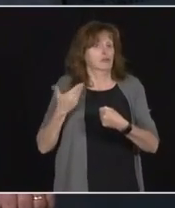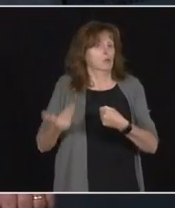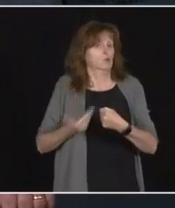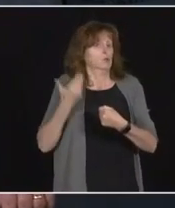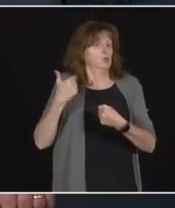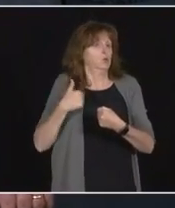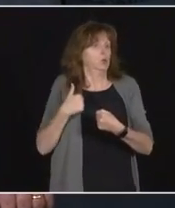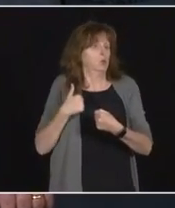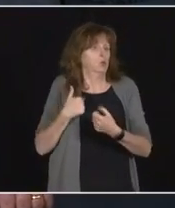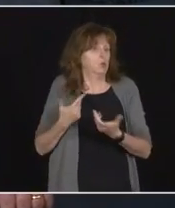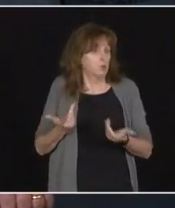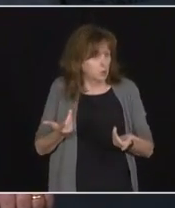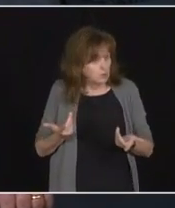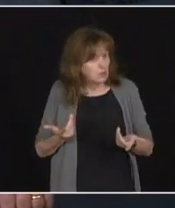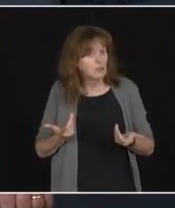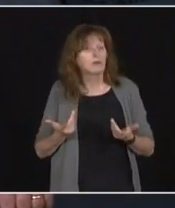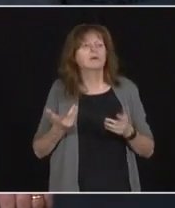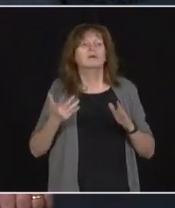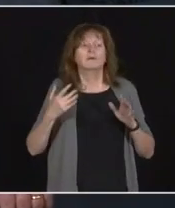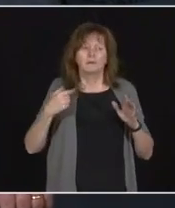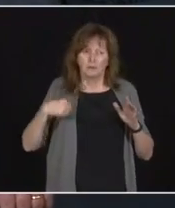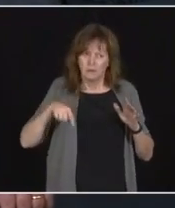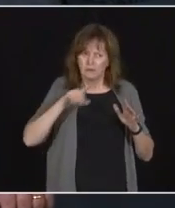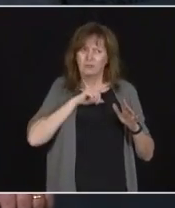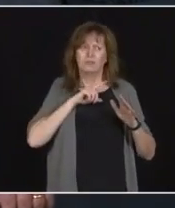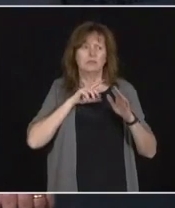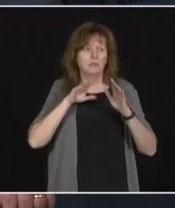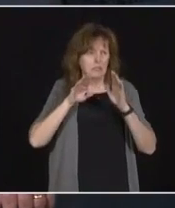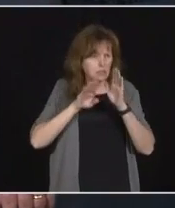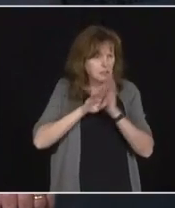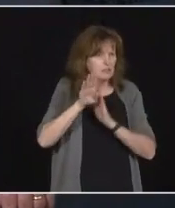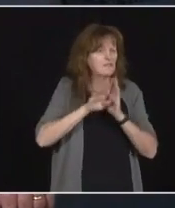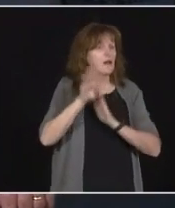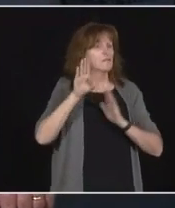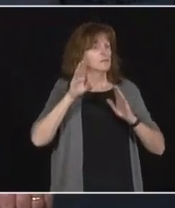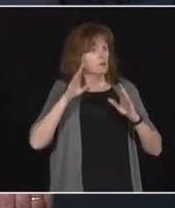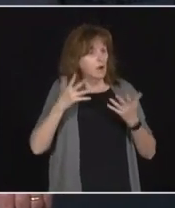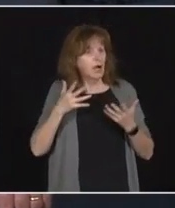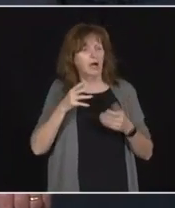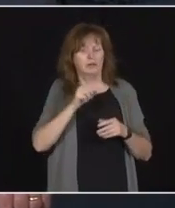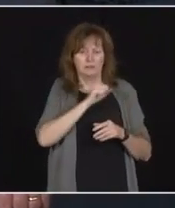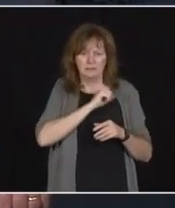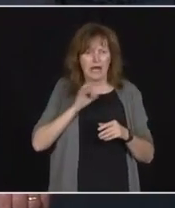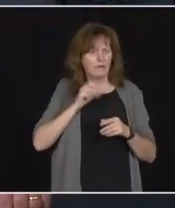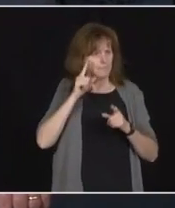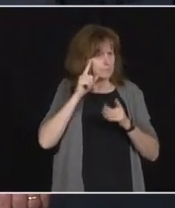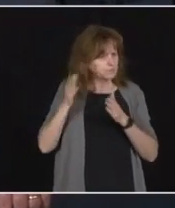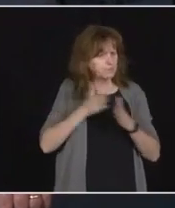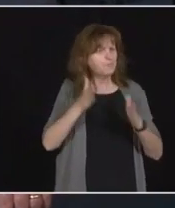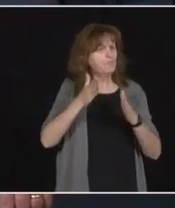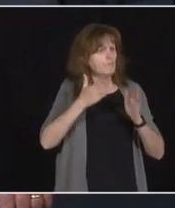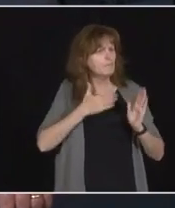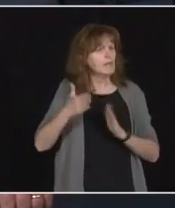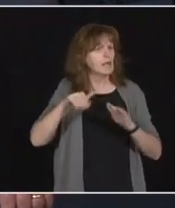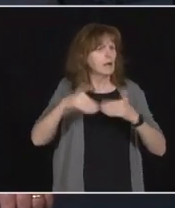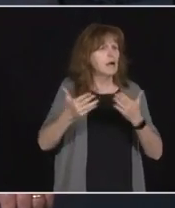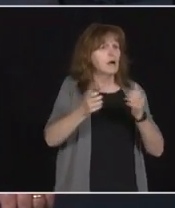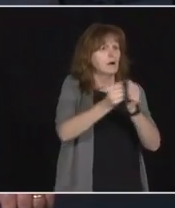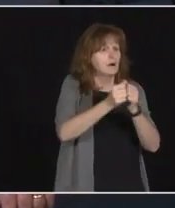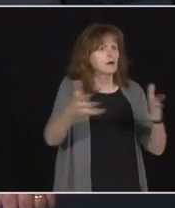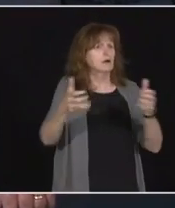comprehensive staffing strategy. And so the staffing crises when hit by COVID in some homes